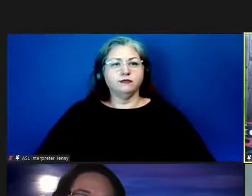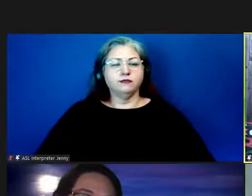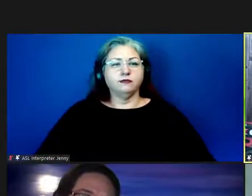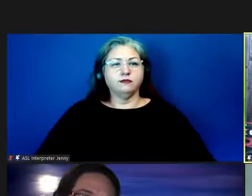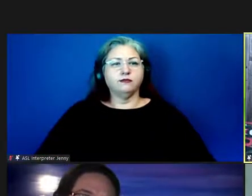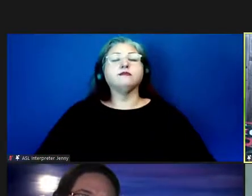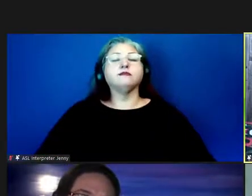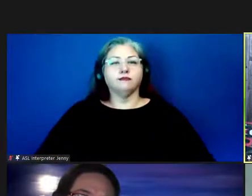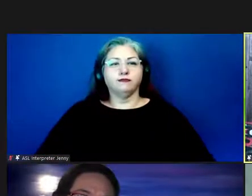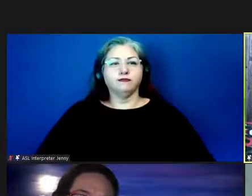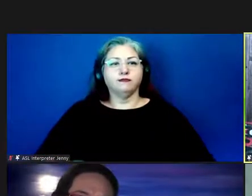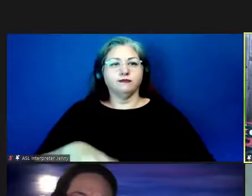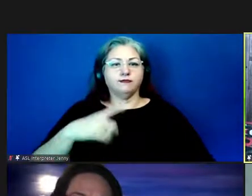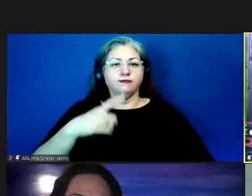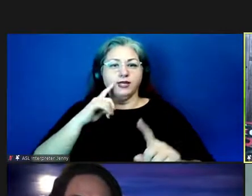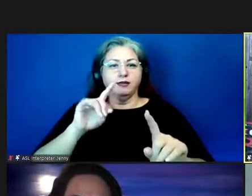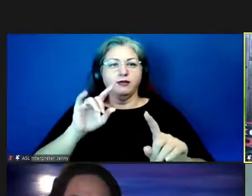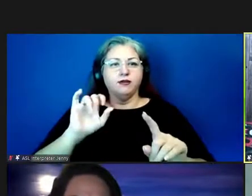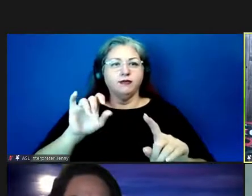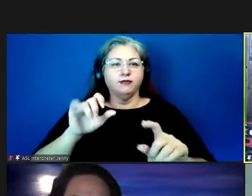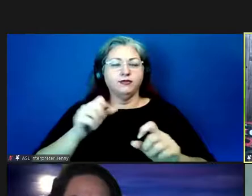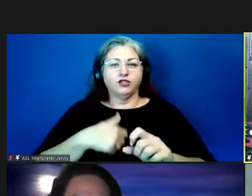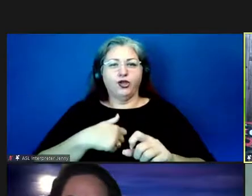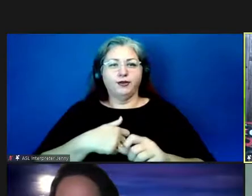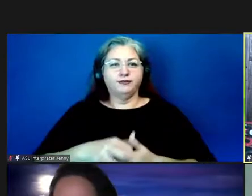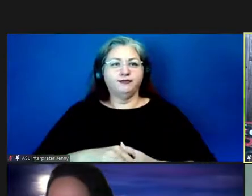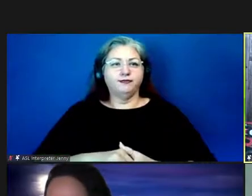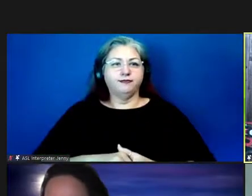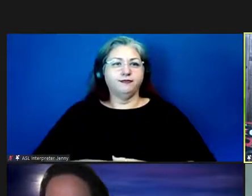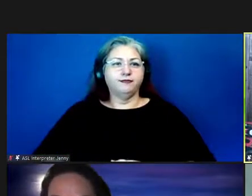there we go sorry about that